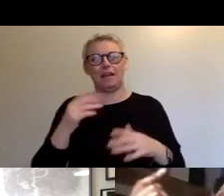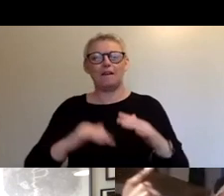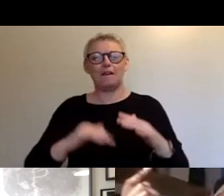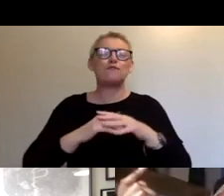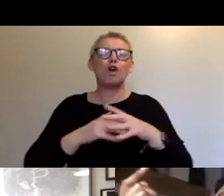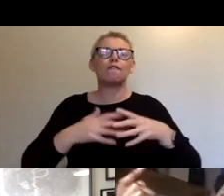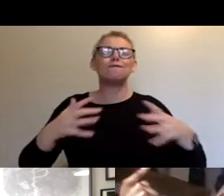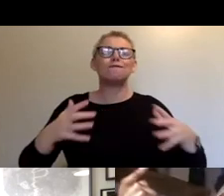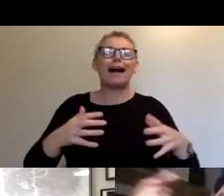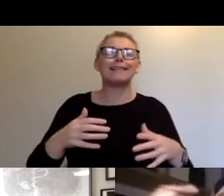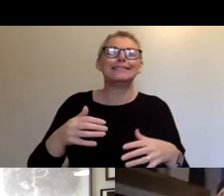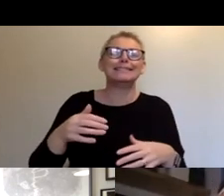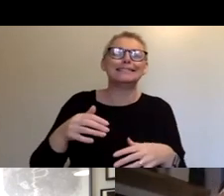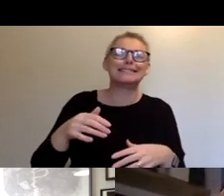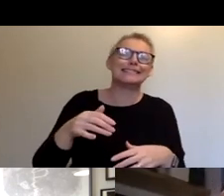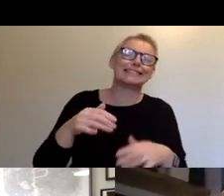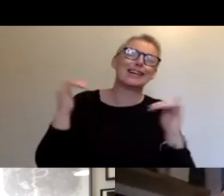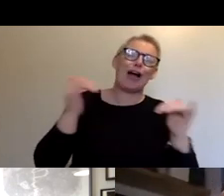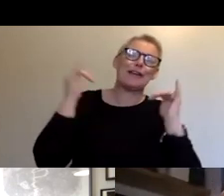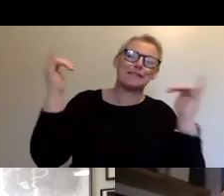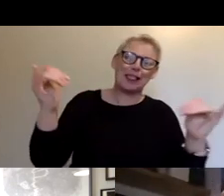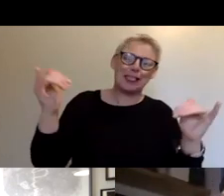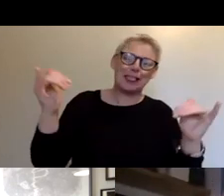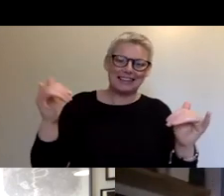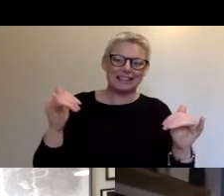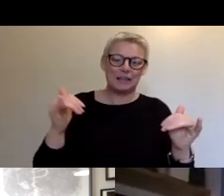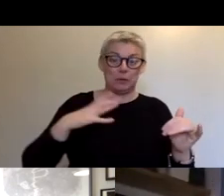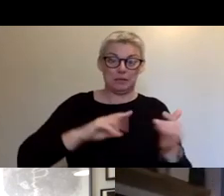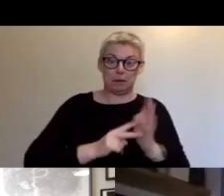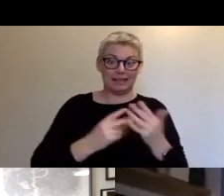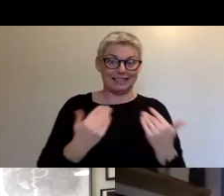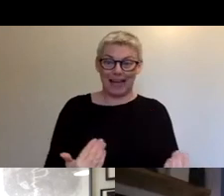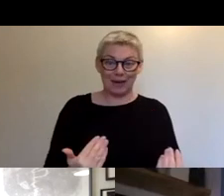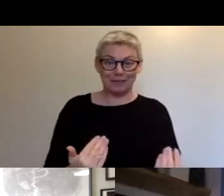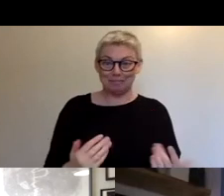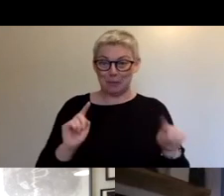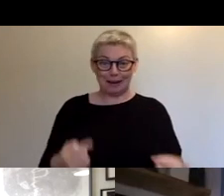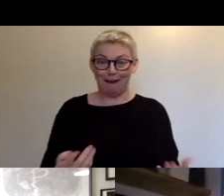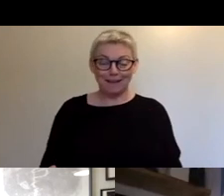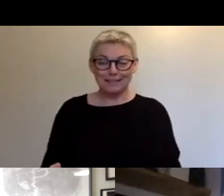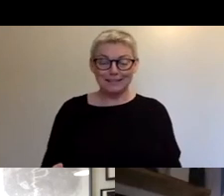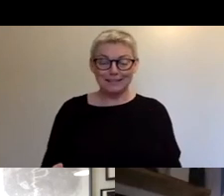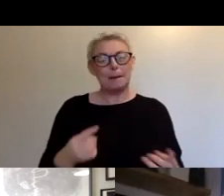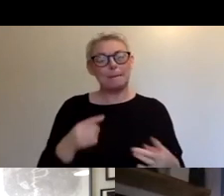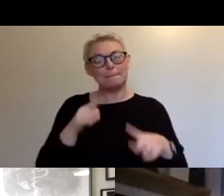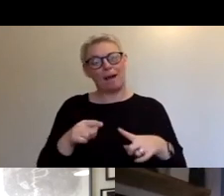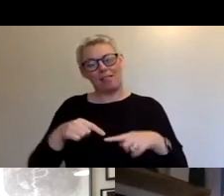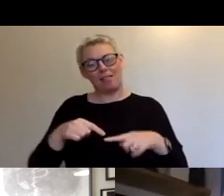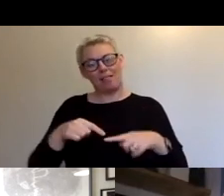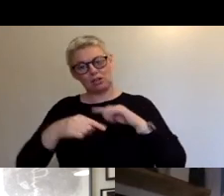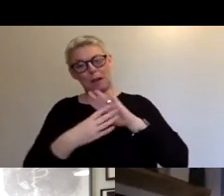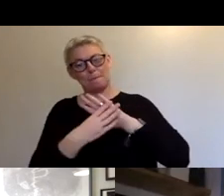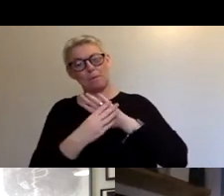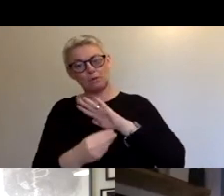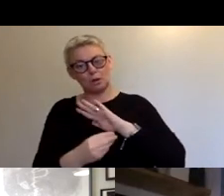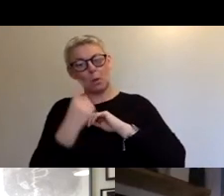environment where we can do that. Um, so what's great is that we have this model that we've delivered this year that can be finessed and